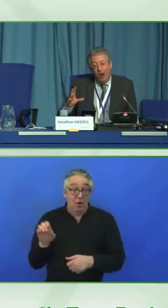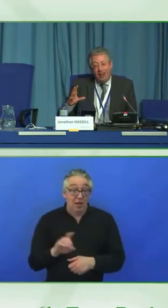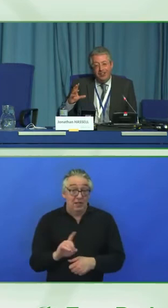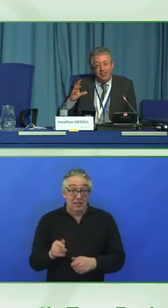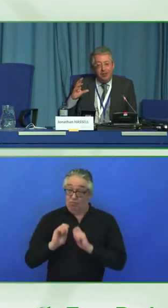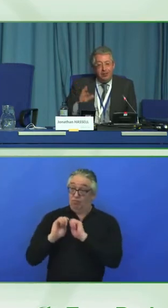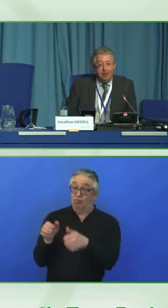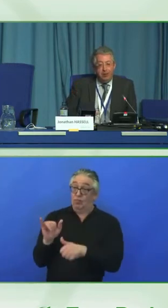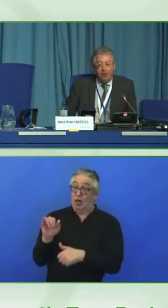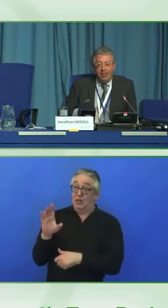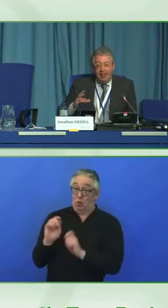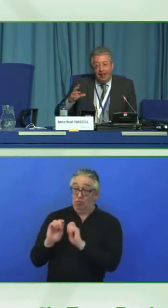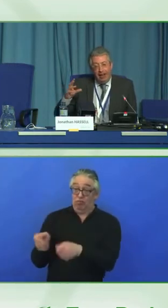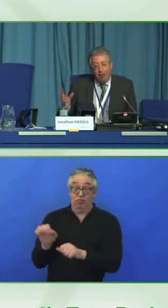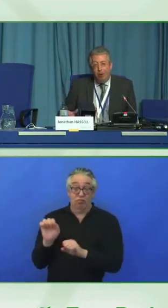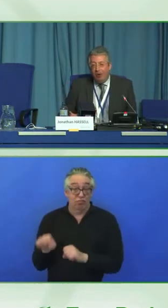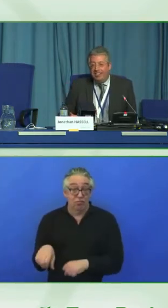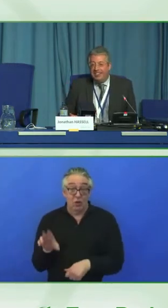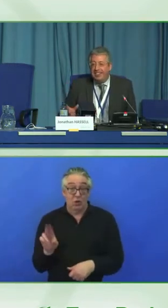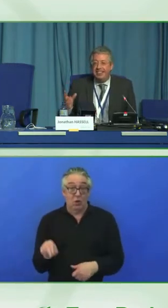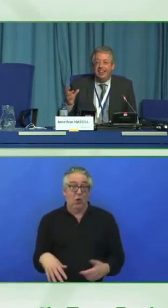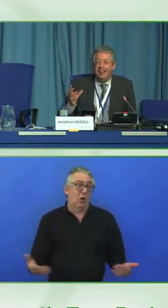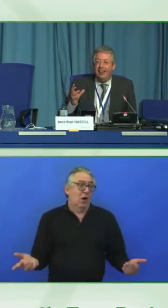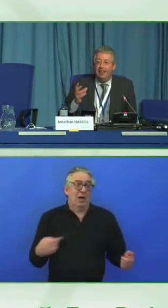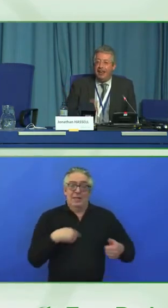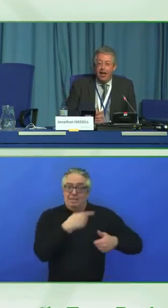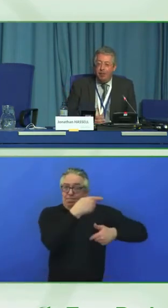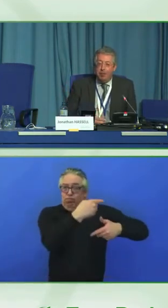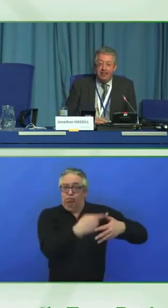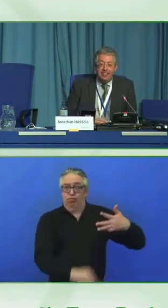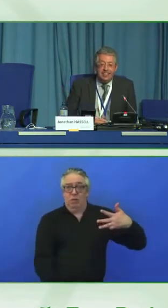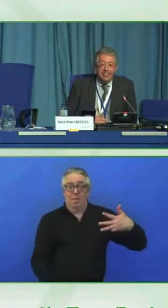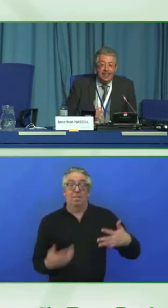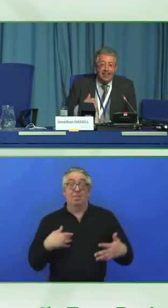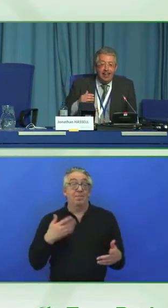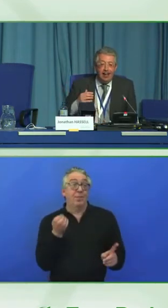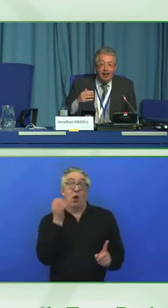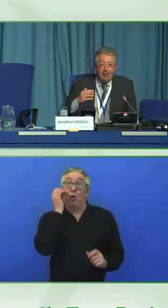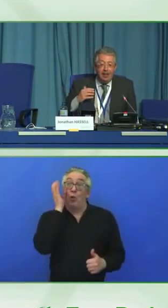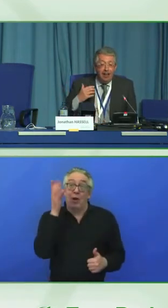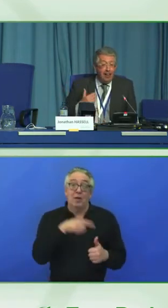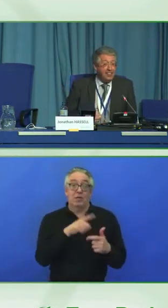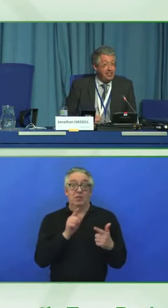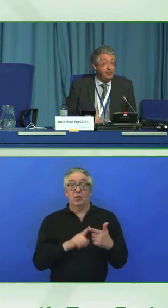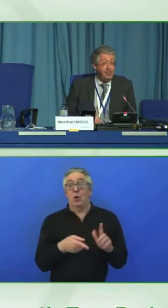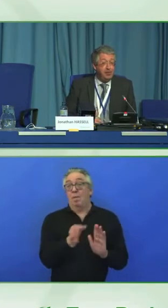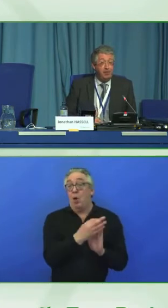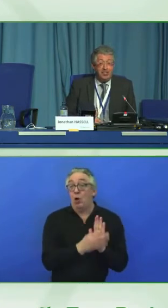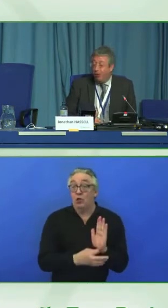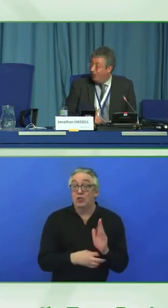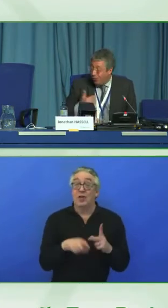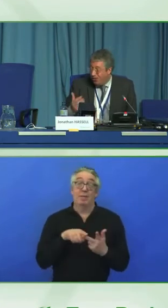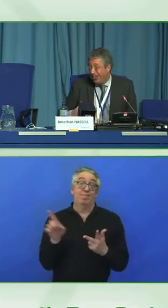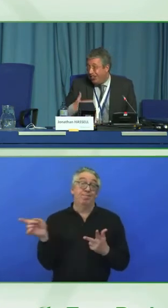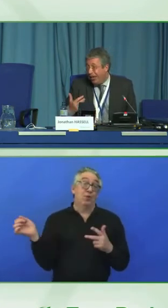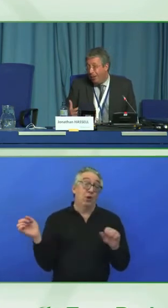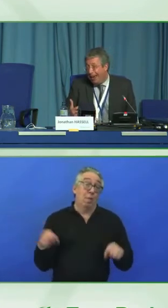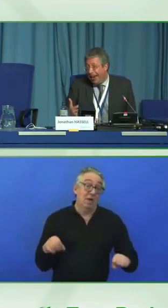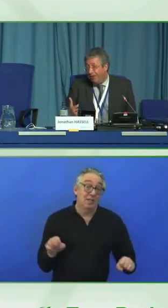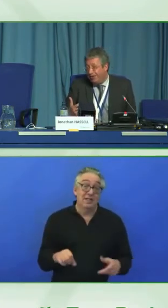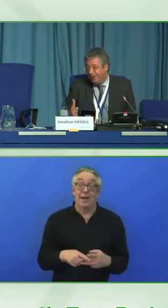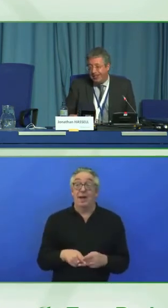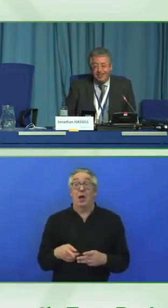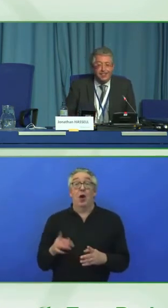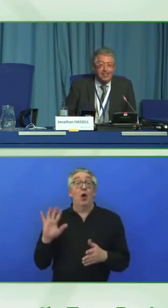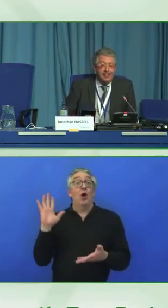at awareness of people and policies, their capability, assessments of the results, what's actually